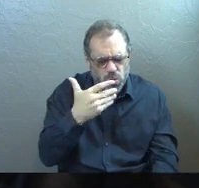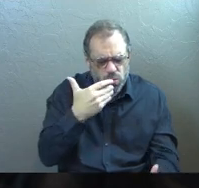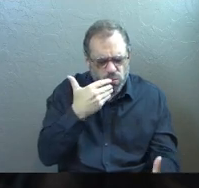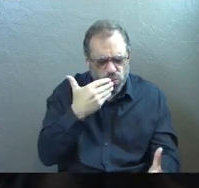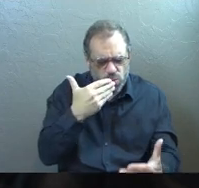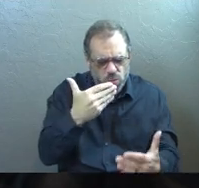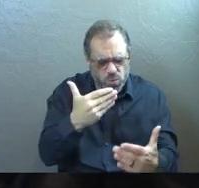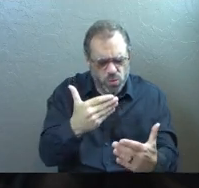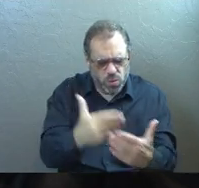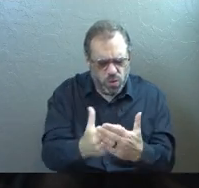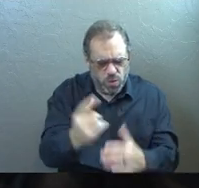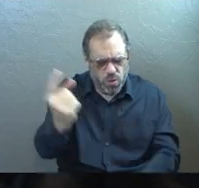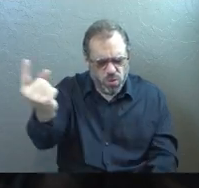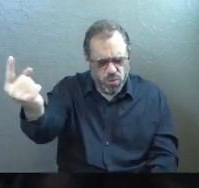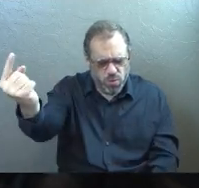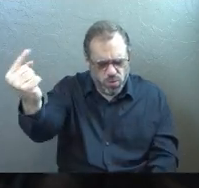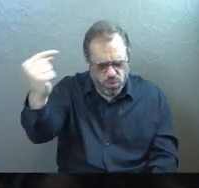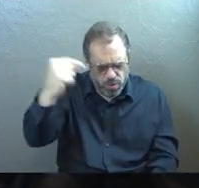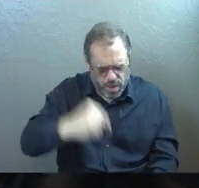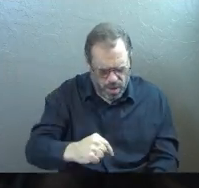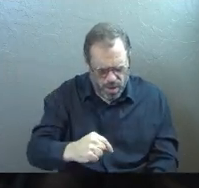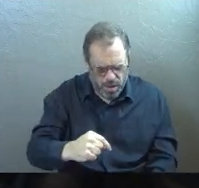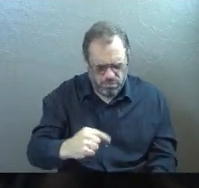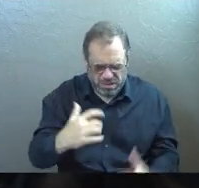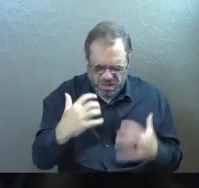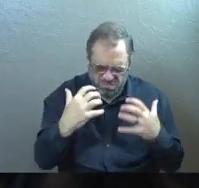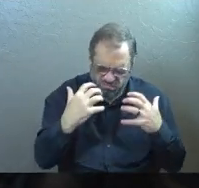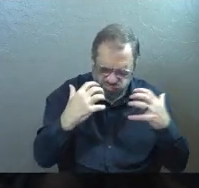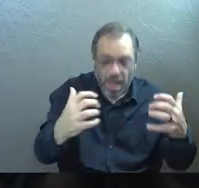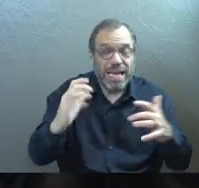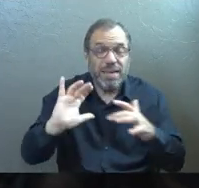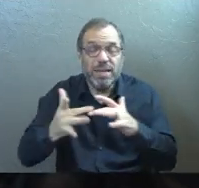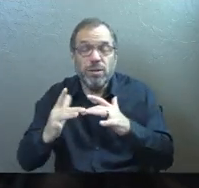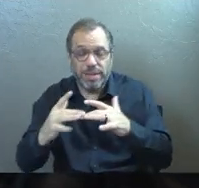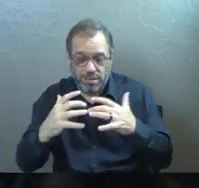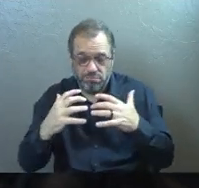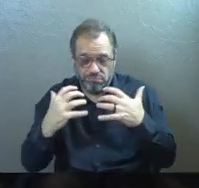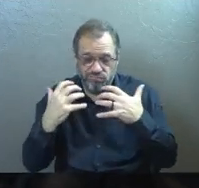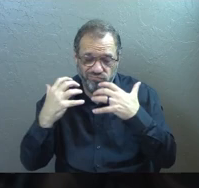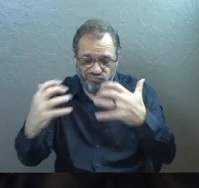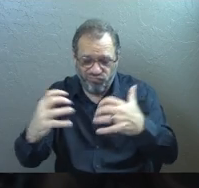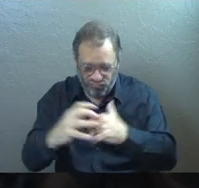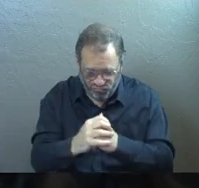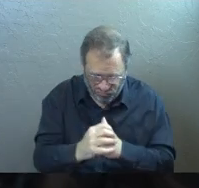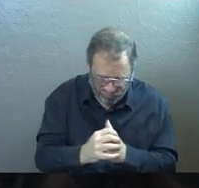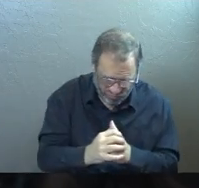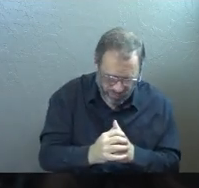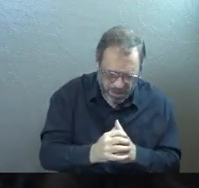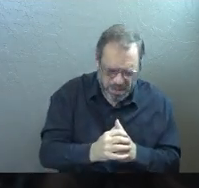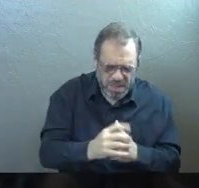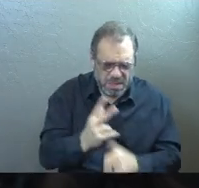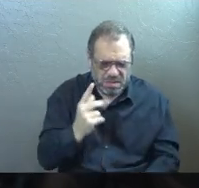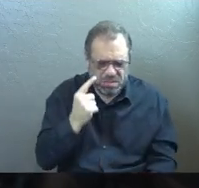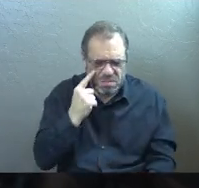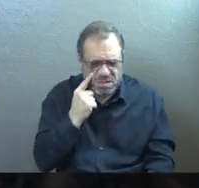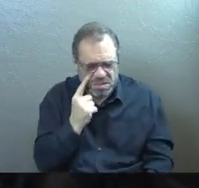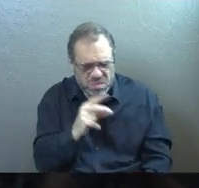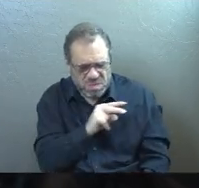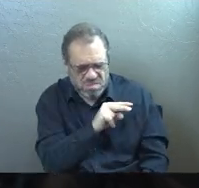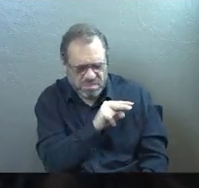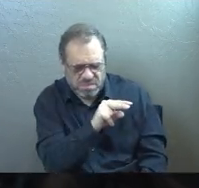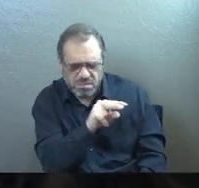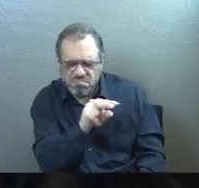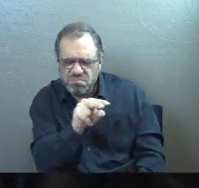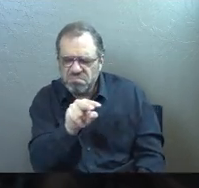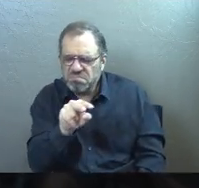would come into a room like this with so many different souls, even the people that are watching online right now. And you see every single one of